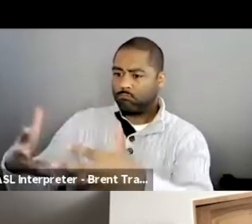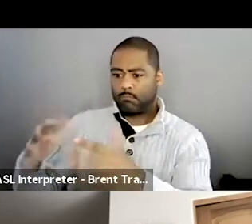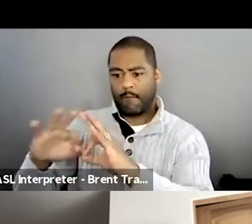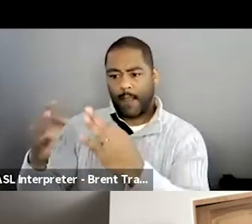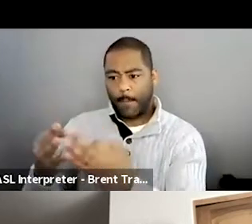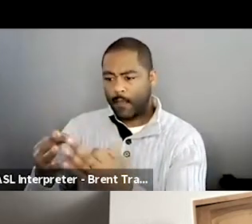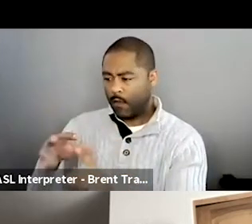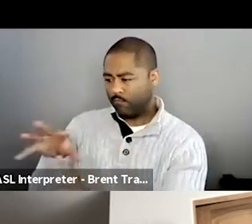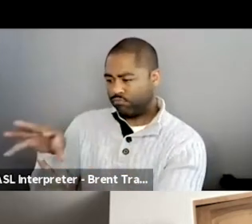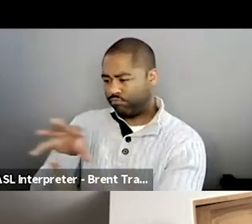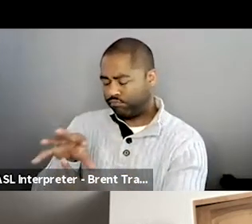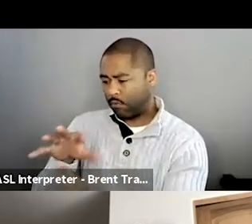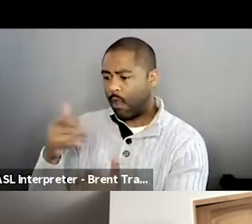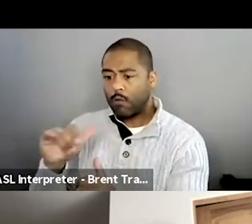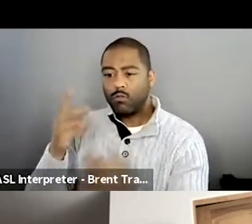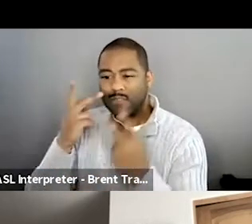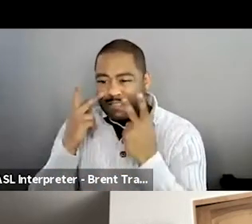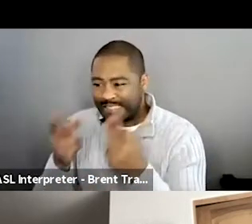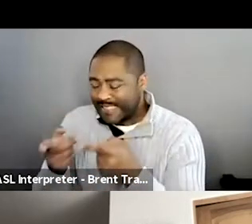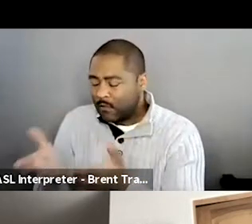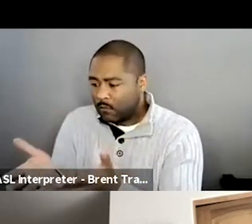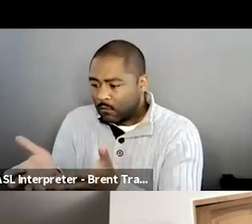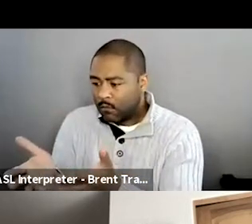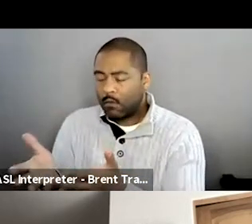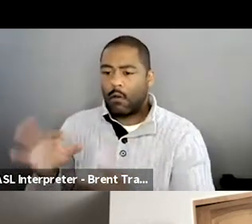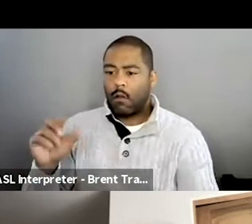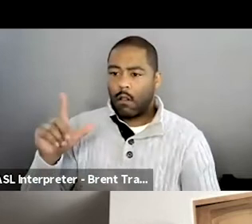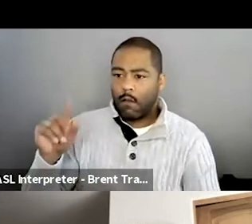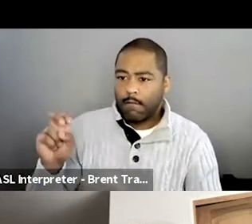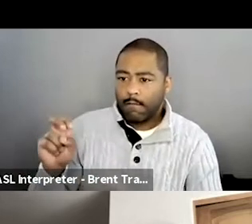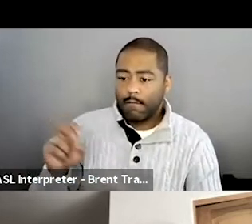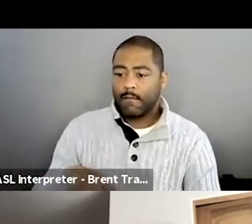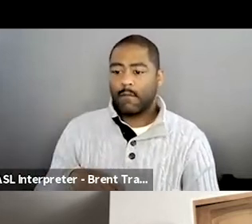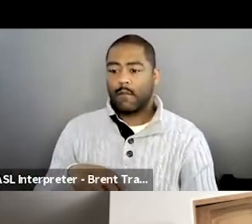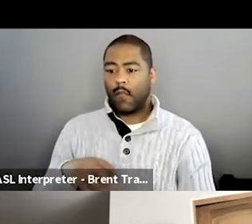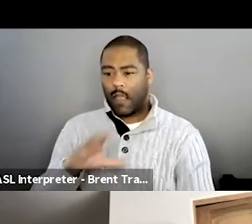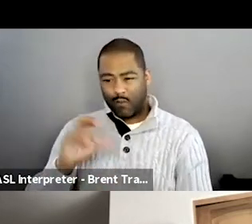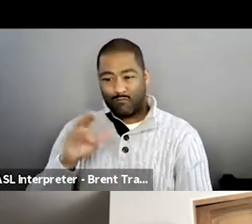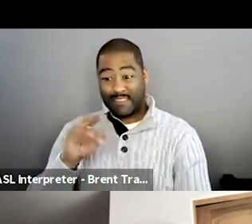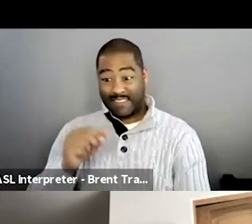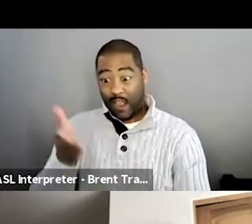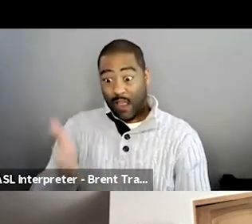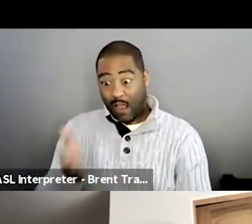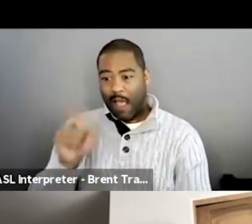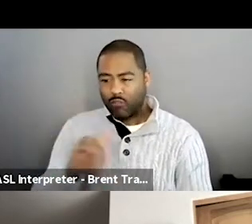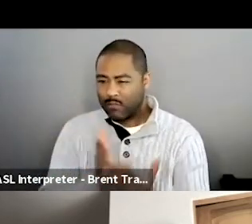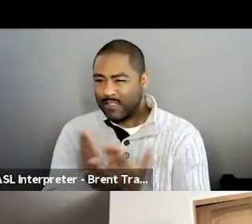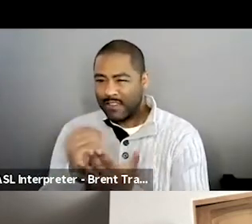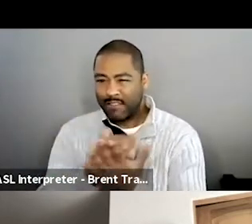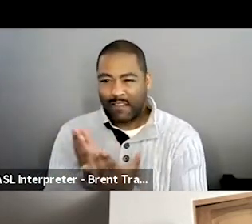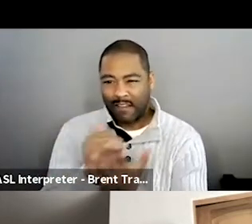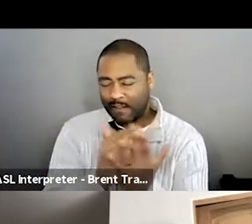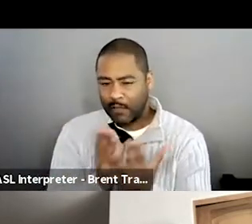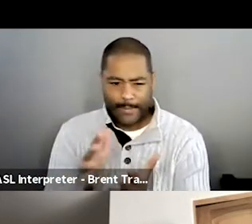And she, um, has had to navigate her, her own unique way in this world. So, um, dealing with those